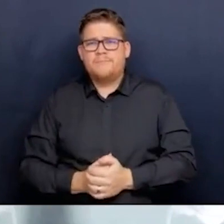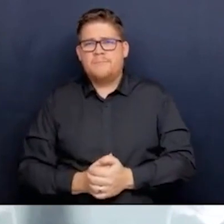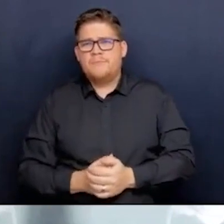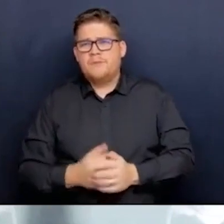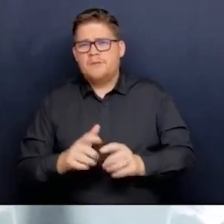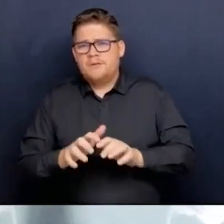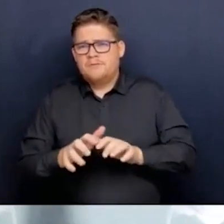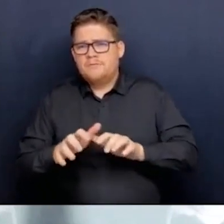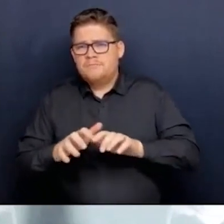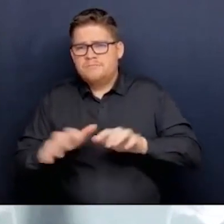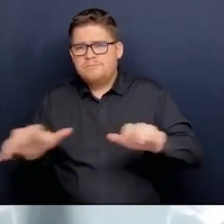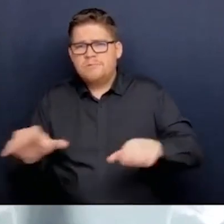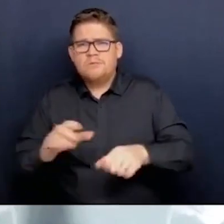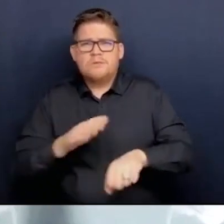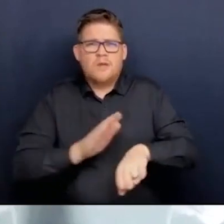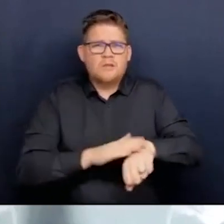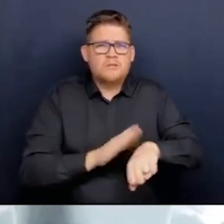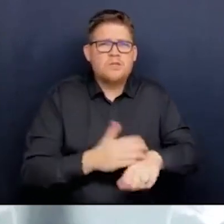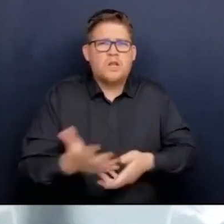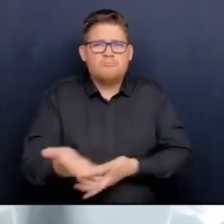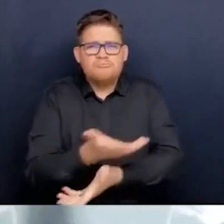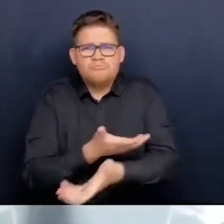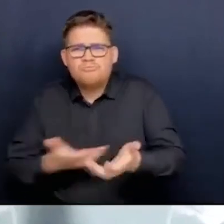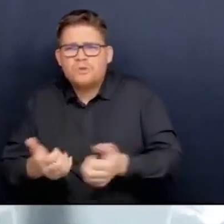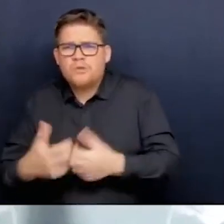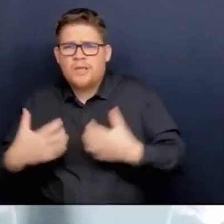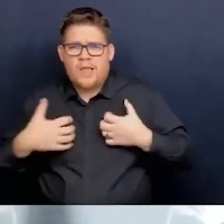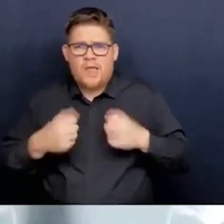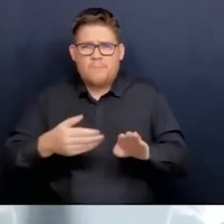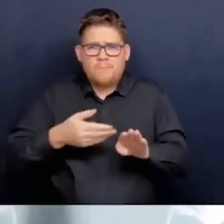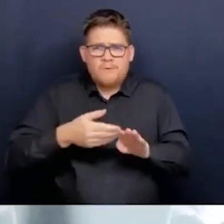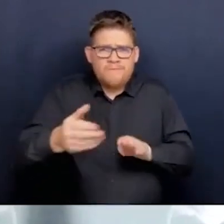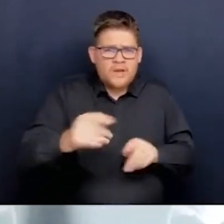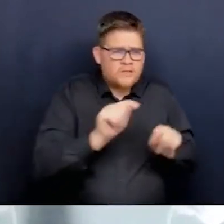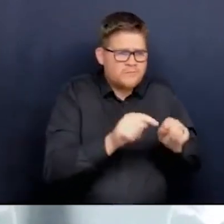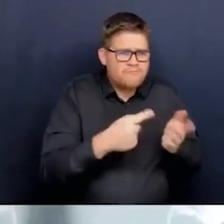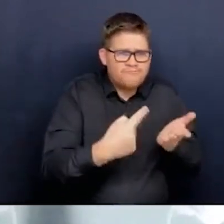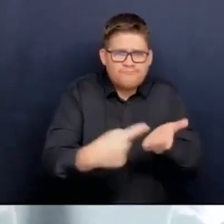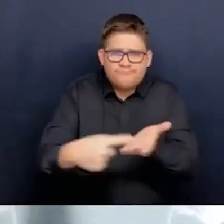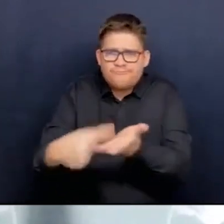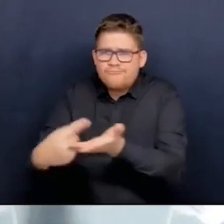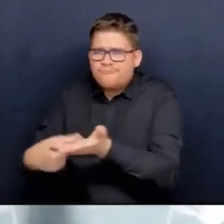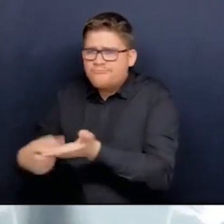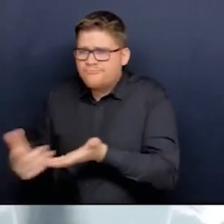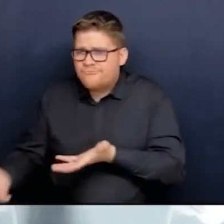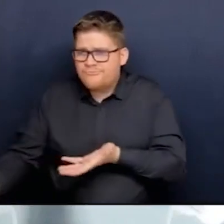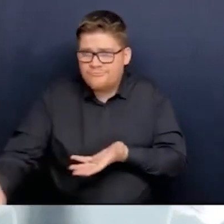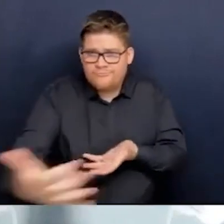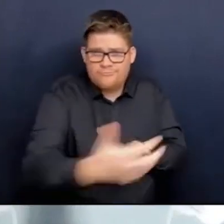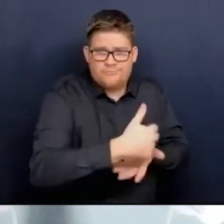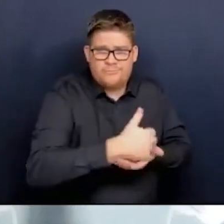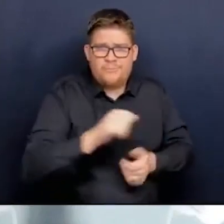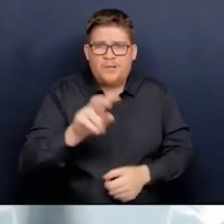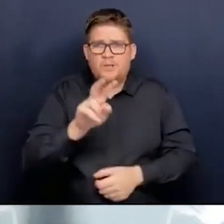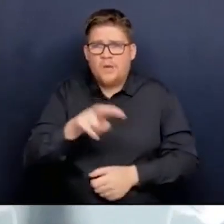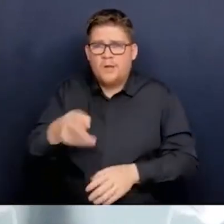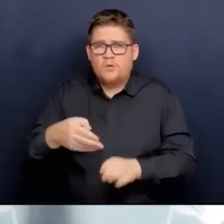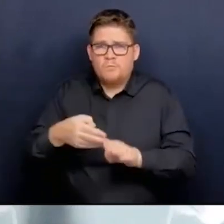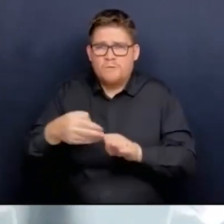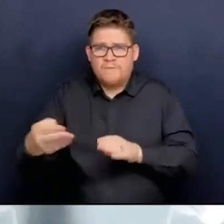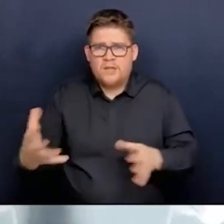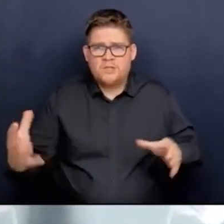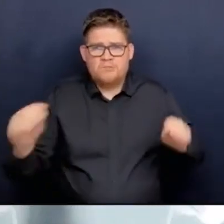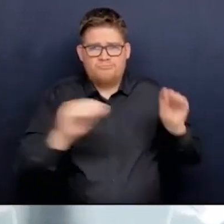organizations, including all of the ones involved, reflected in the 22 existing colleges. A significant